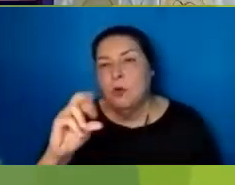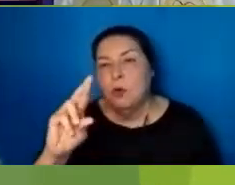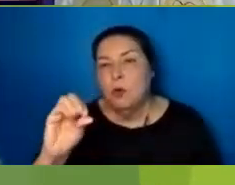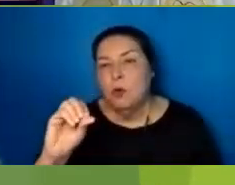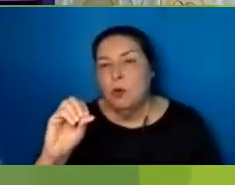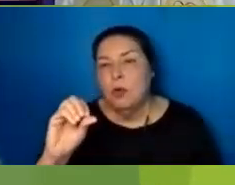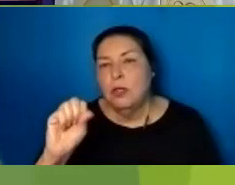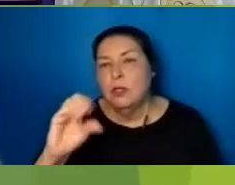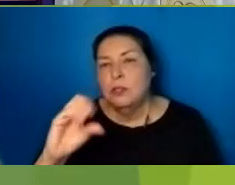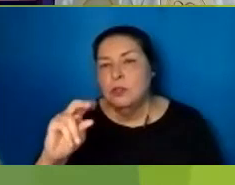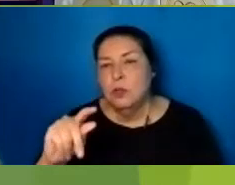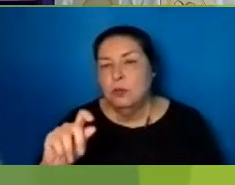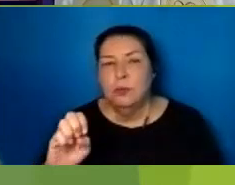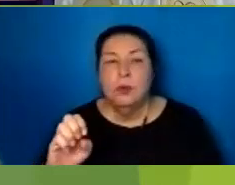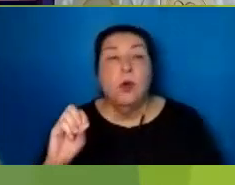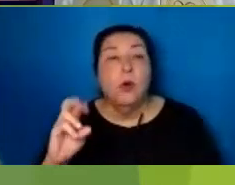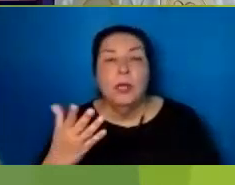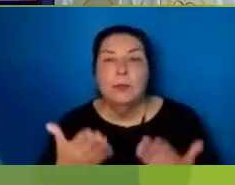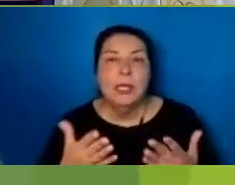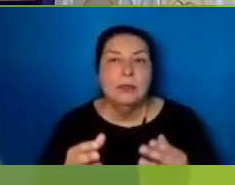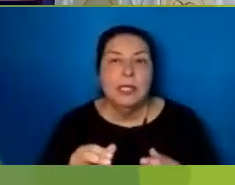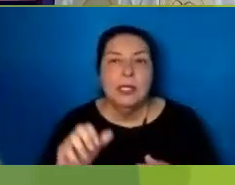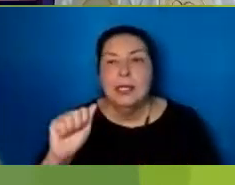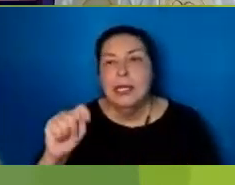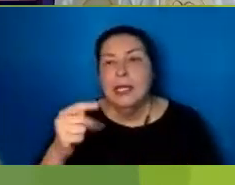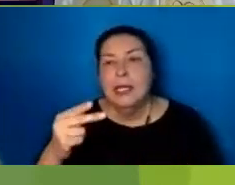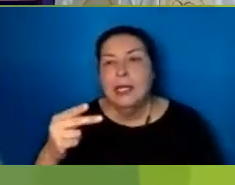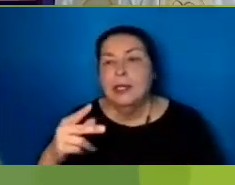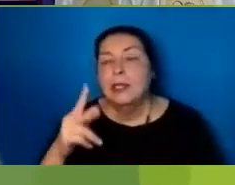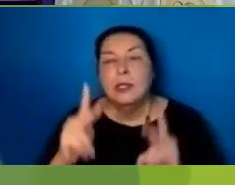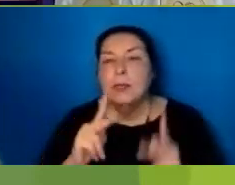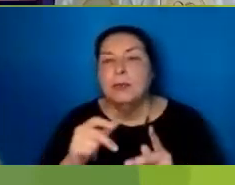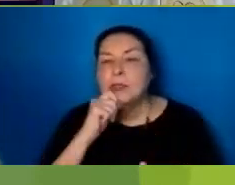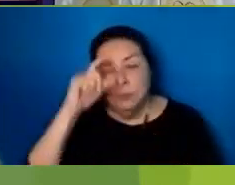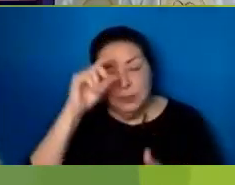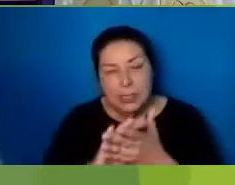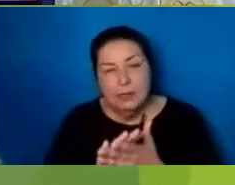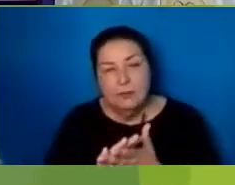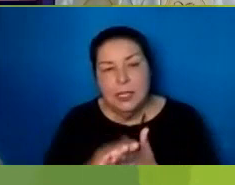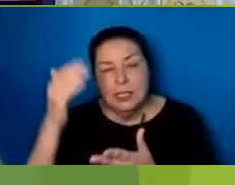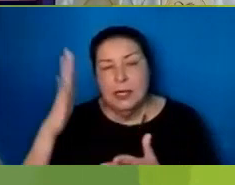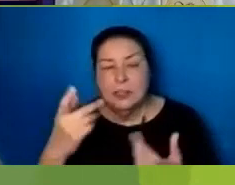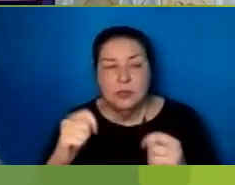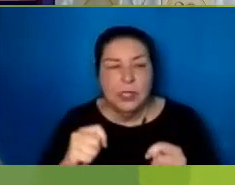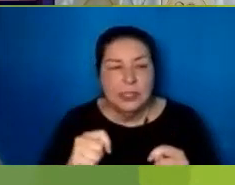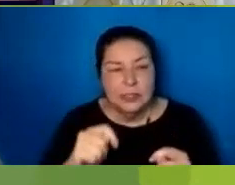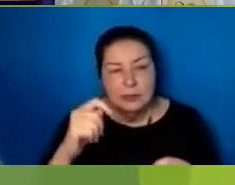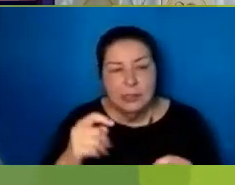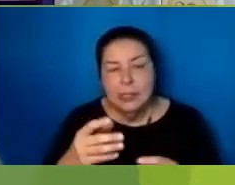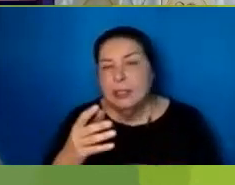Like Gideon The atheist Might retreat To philosophy C.S. Lewis Commented